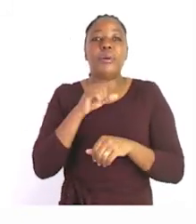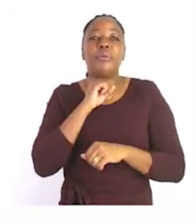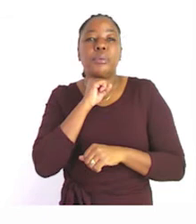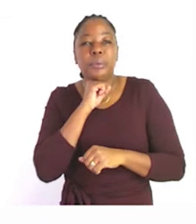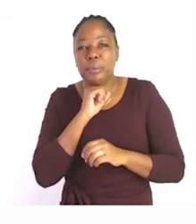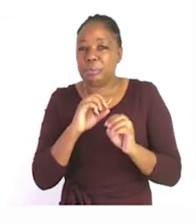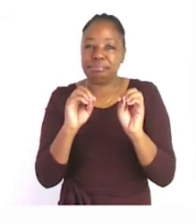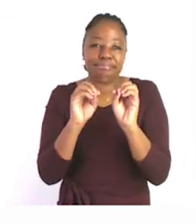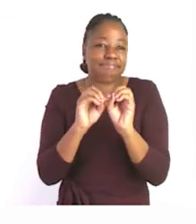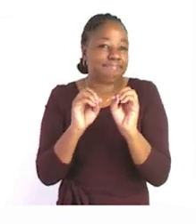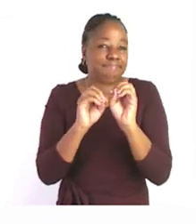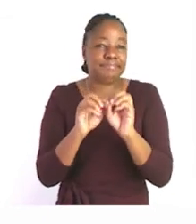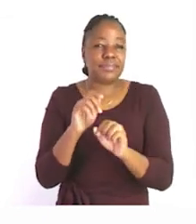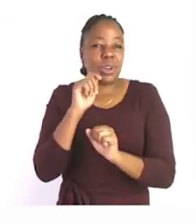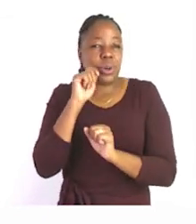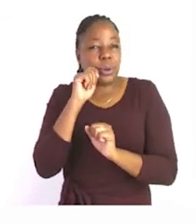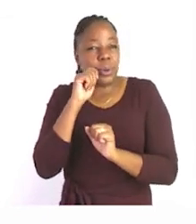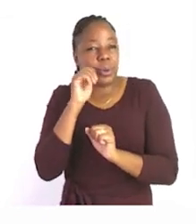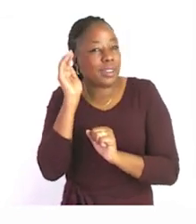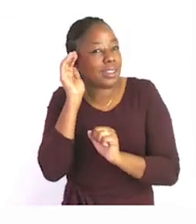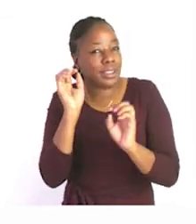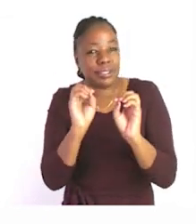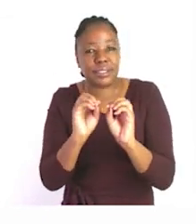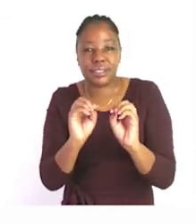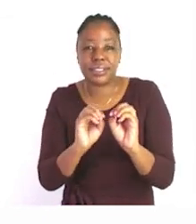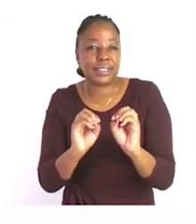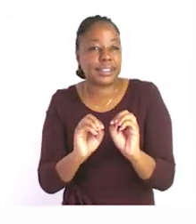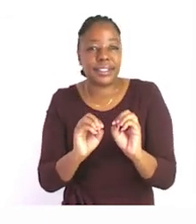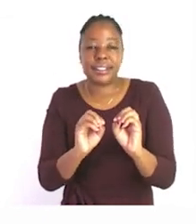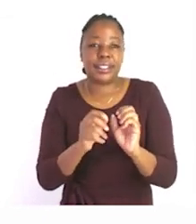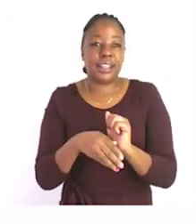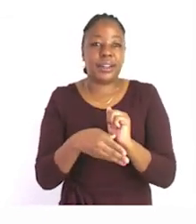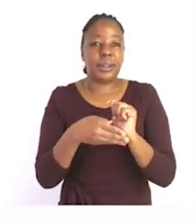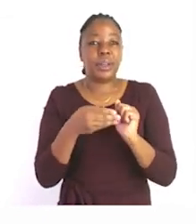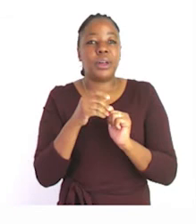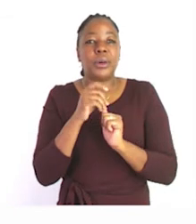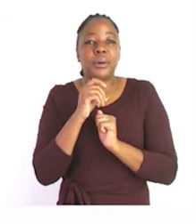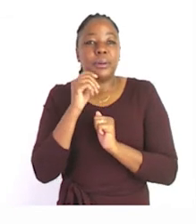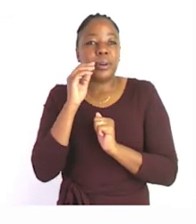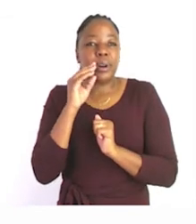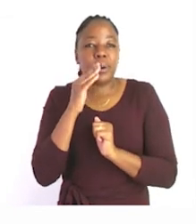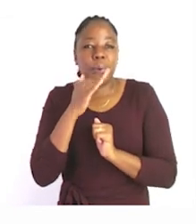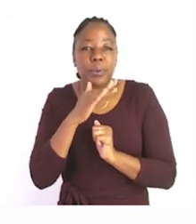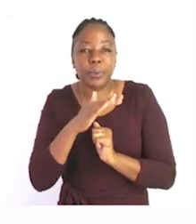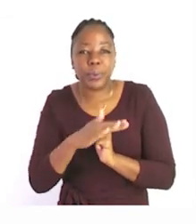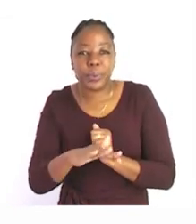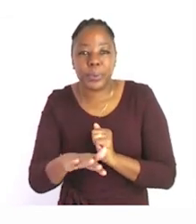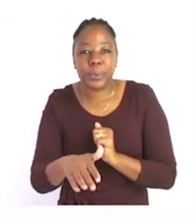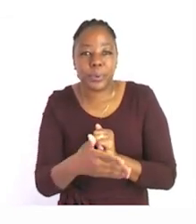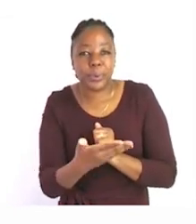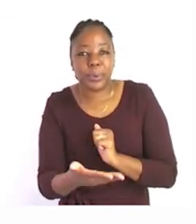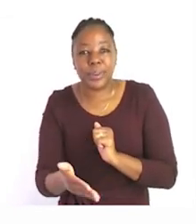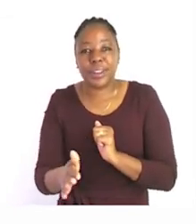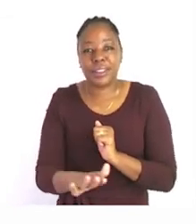quiet oh so quiet they whisper on their way landing